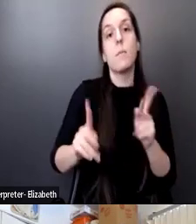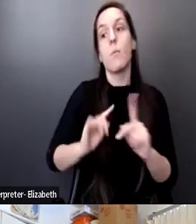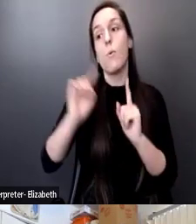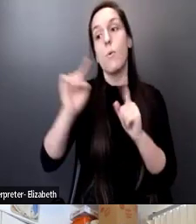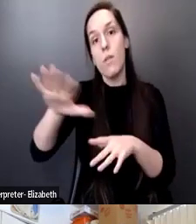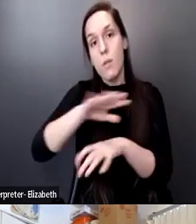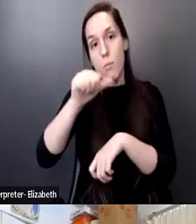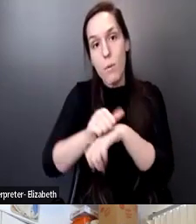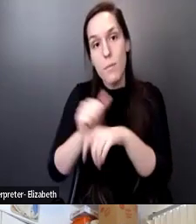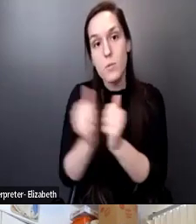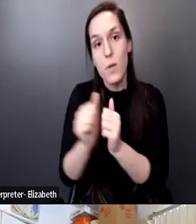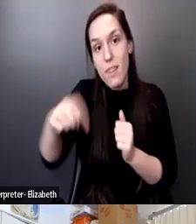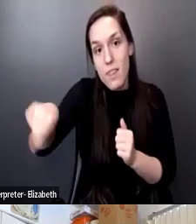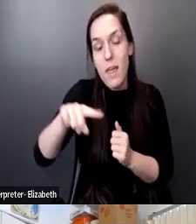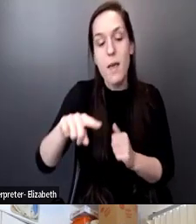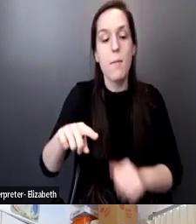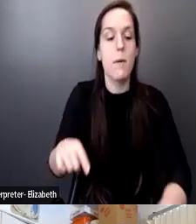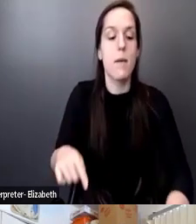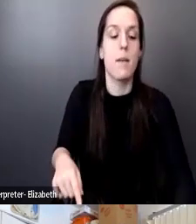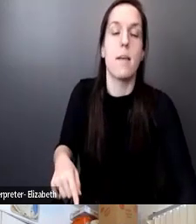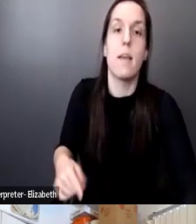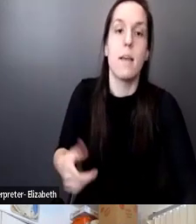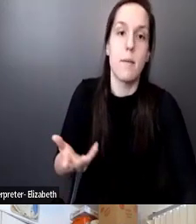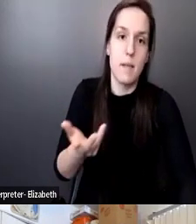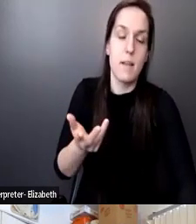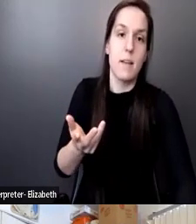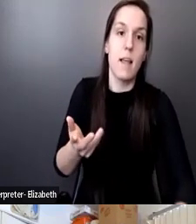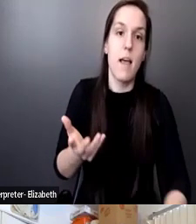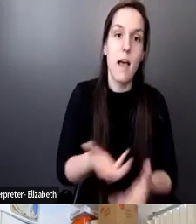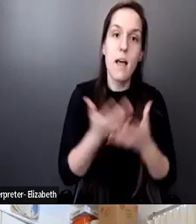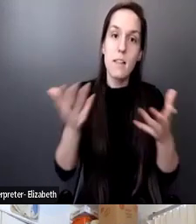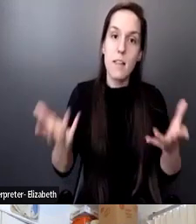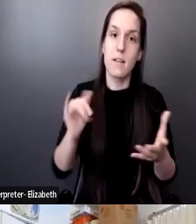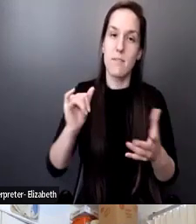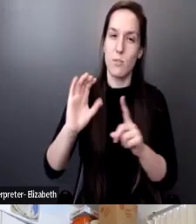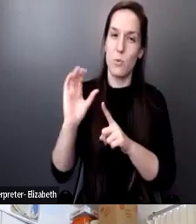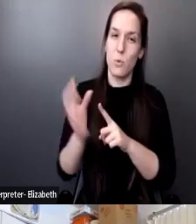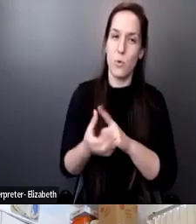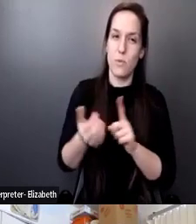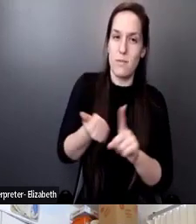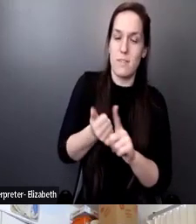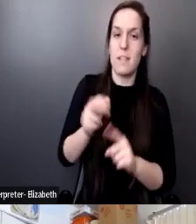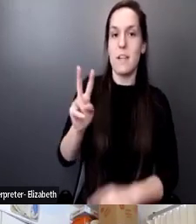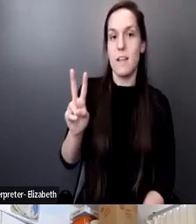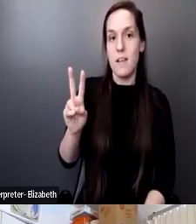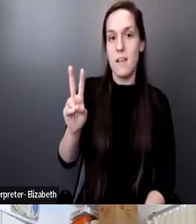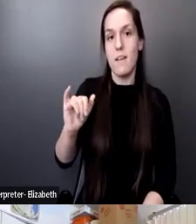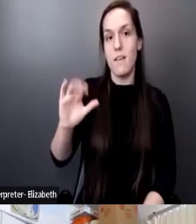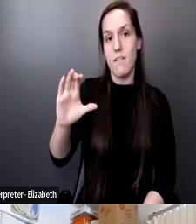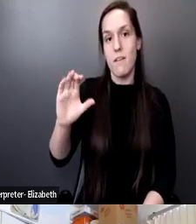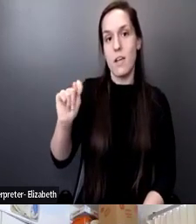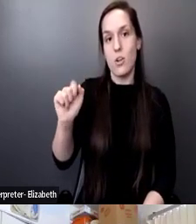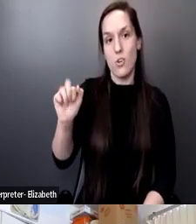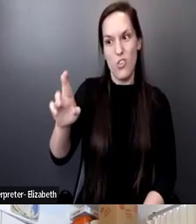appointments because they're treated well. And a lot of that, a lot of that culture was Victor's influence.